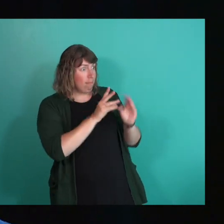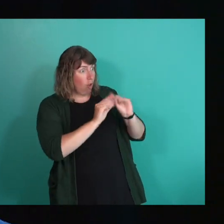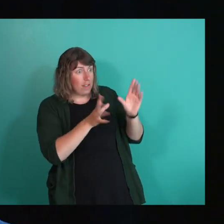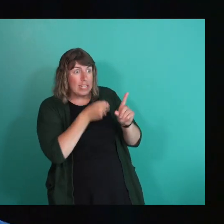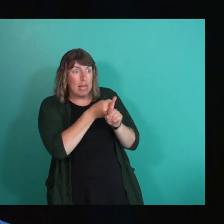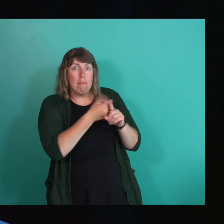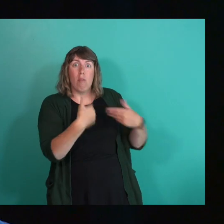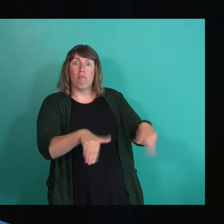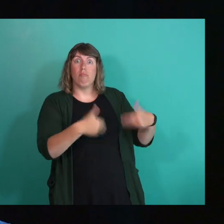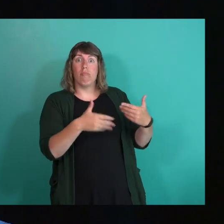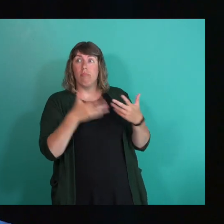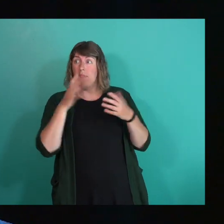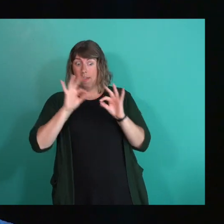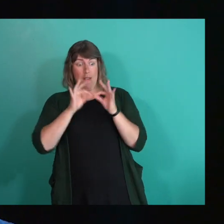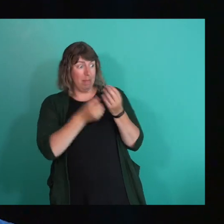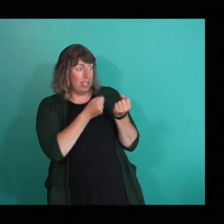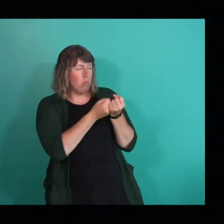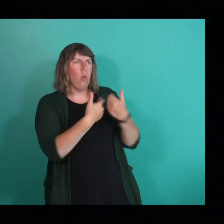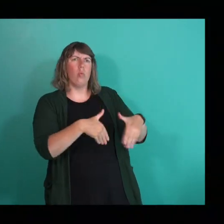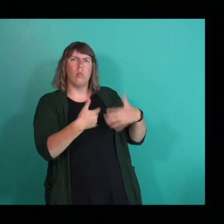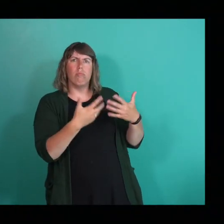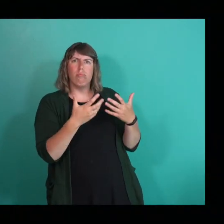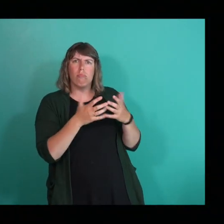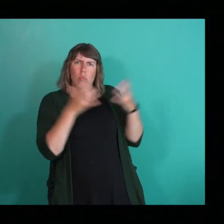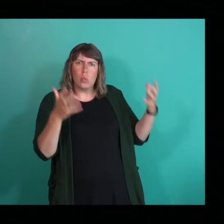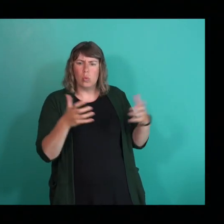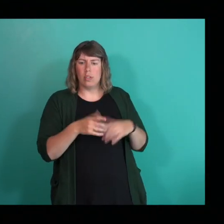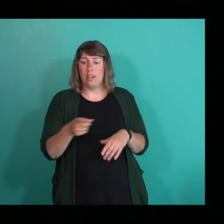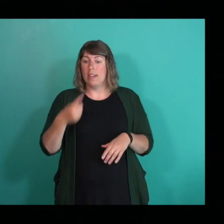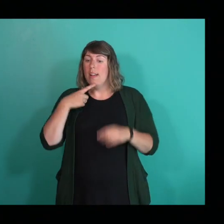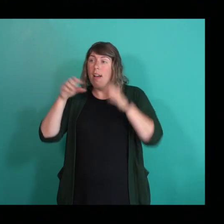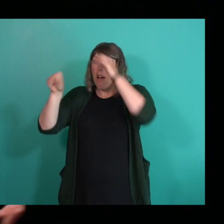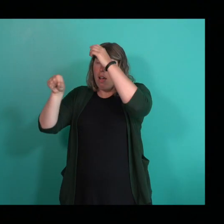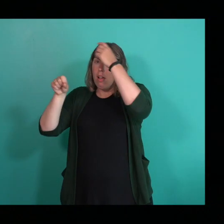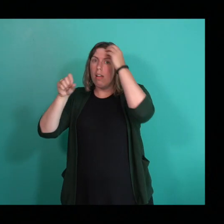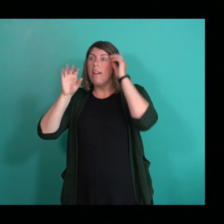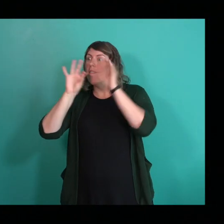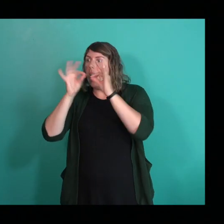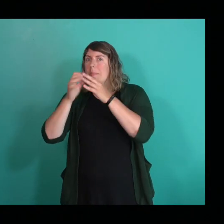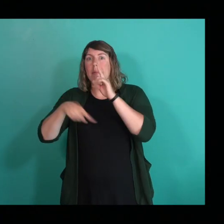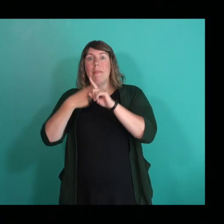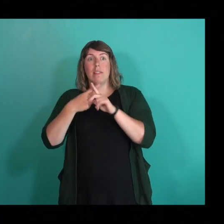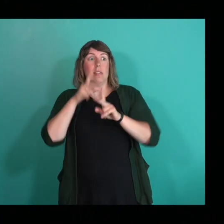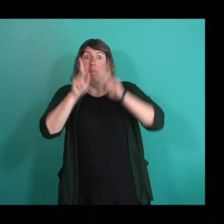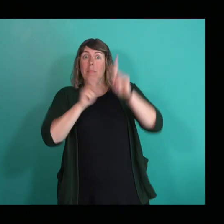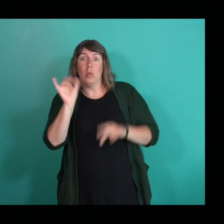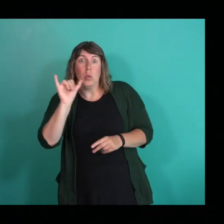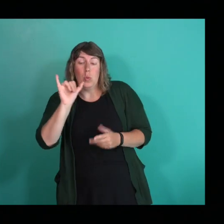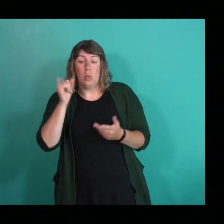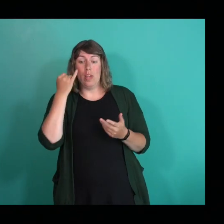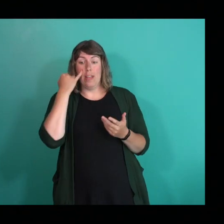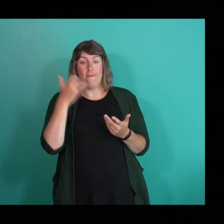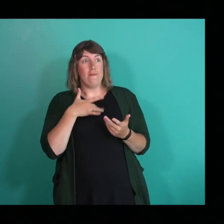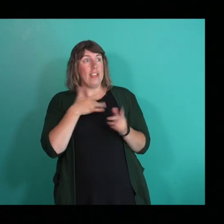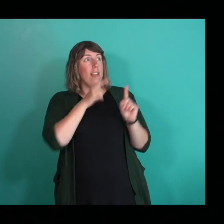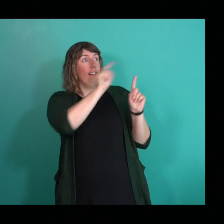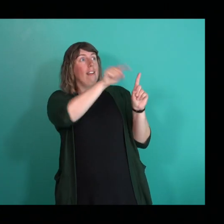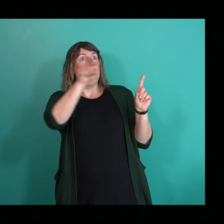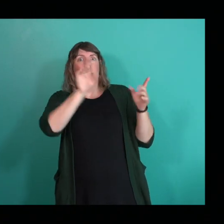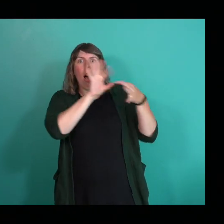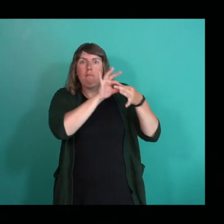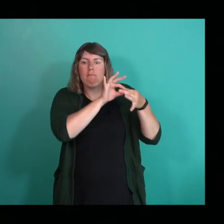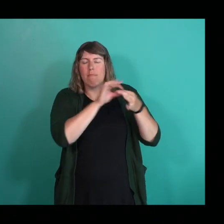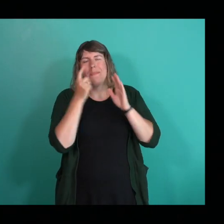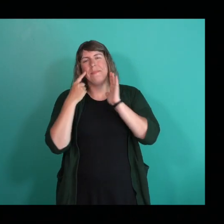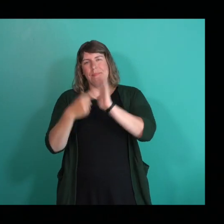of having that support, right? And it doesn't even need to be like, just from people that you feel as connected